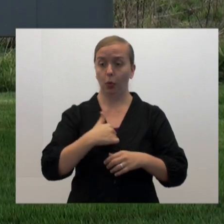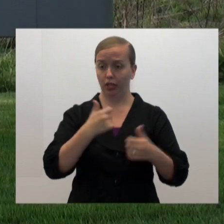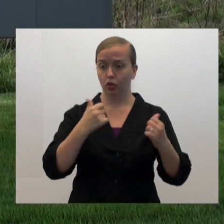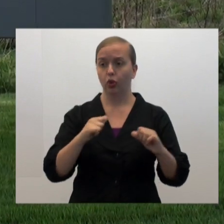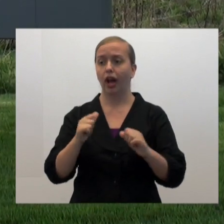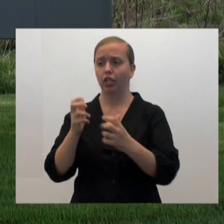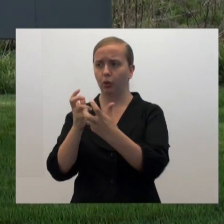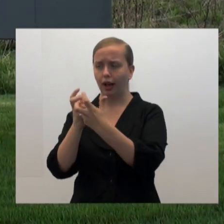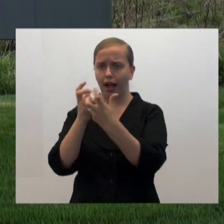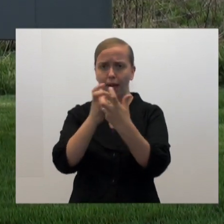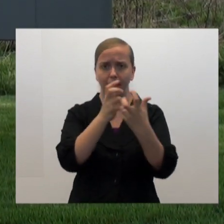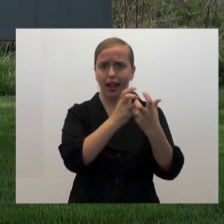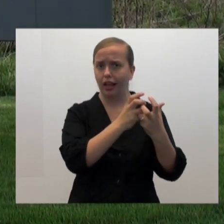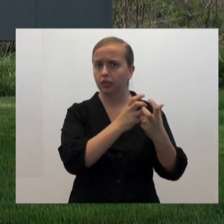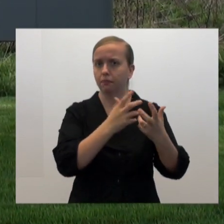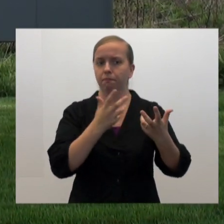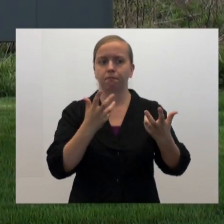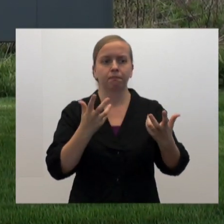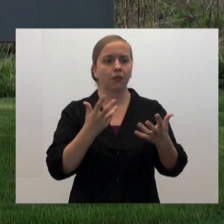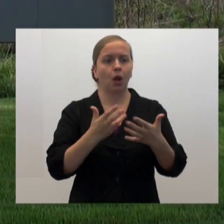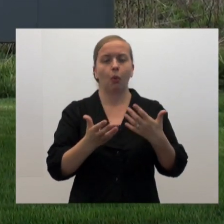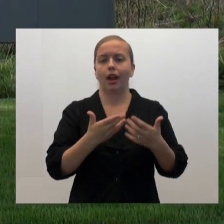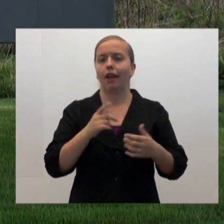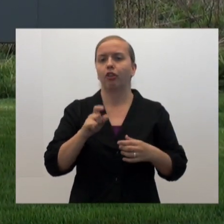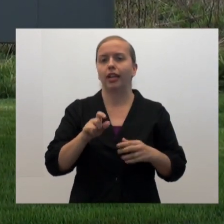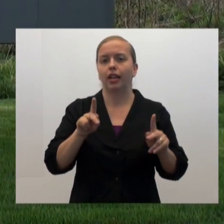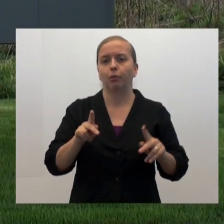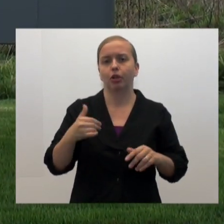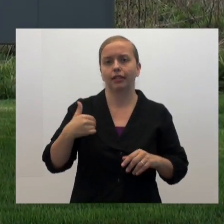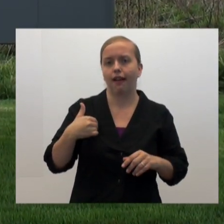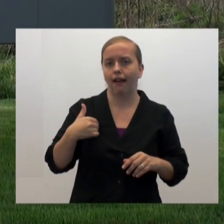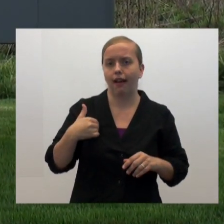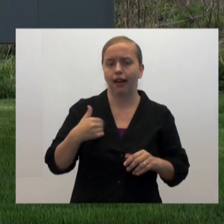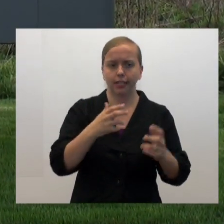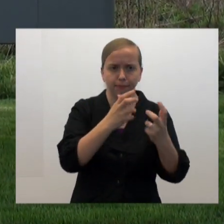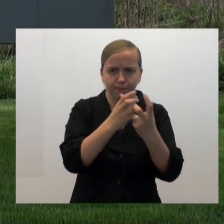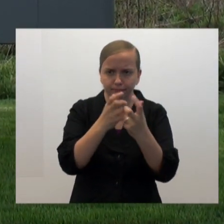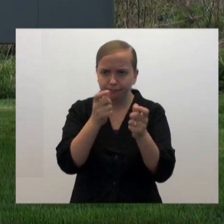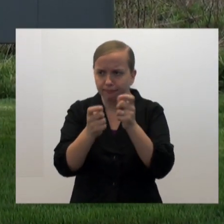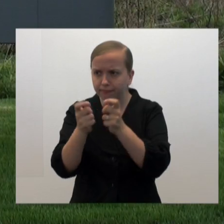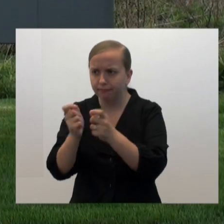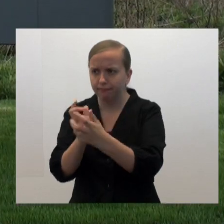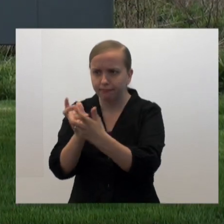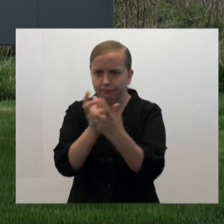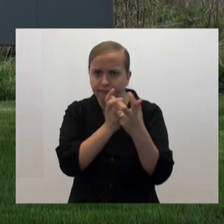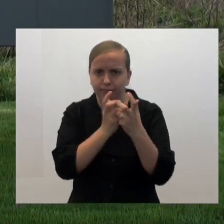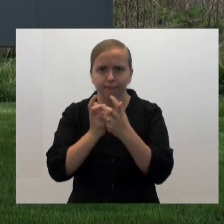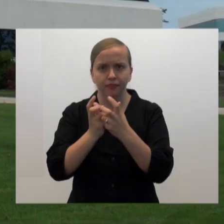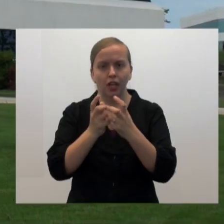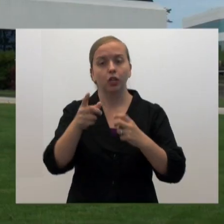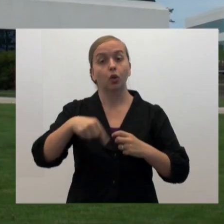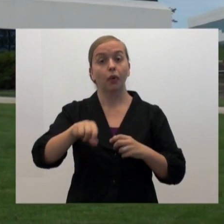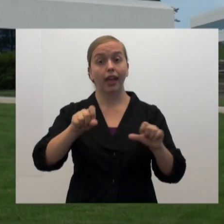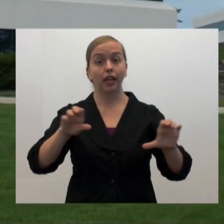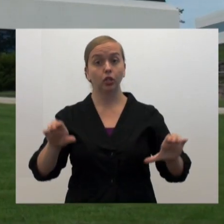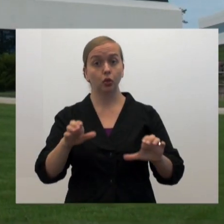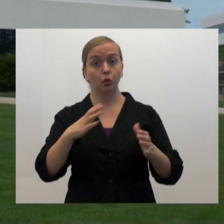is. We try to accommodate whatever need a person has so that they can